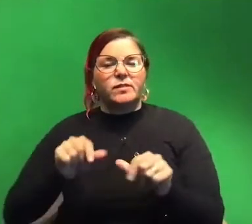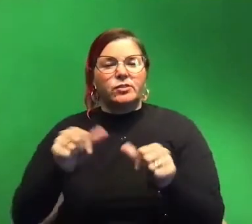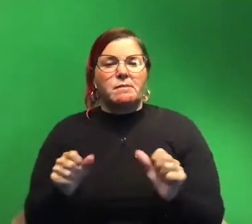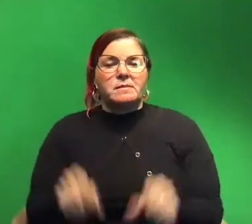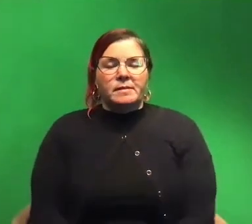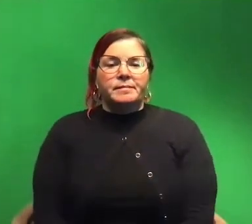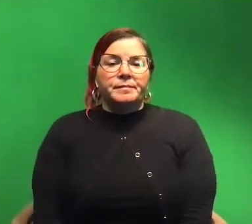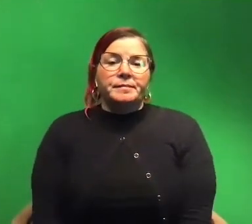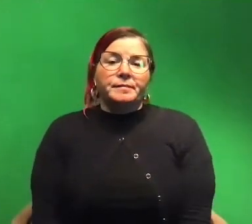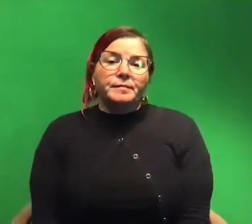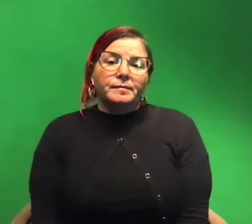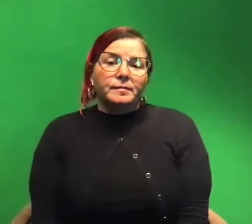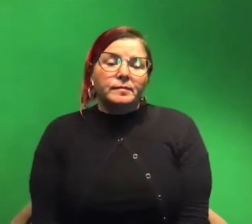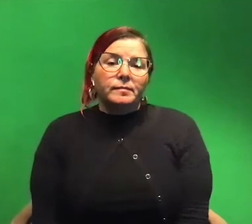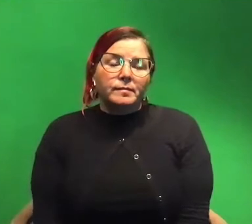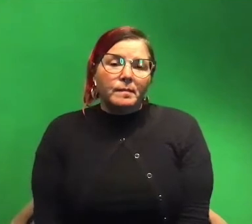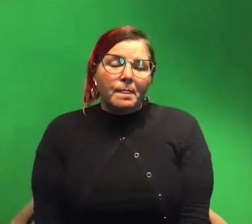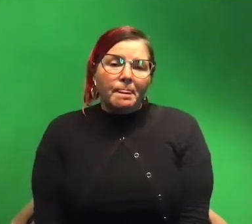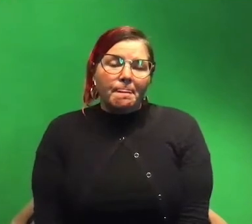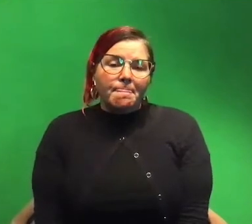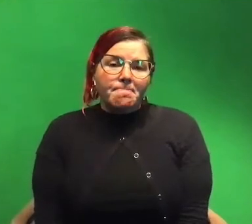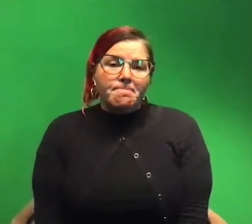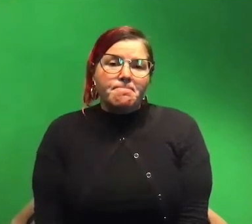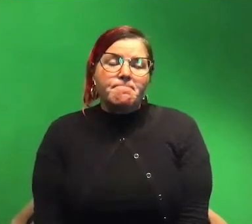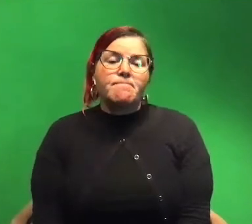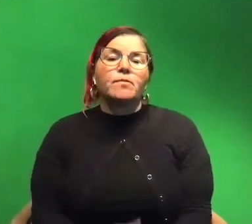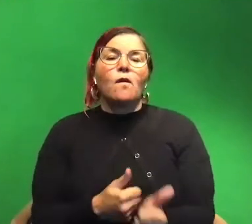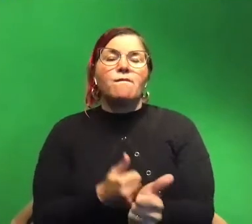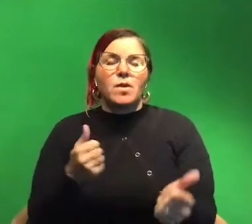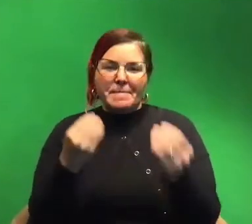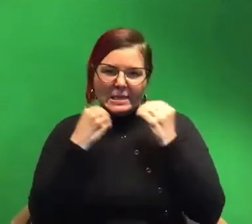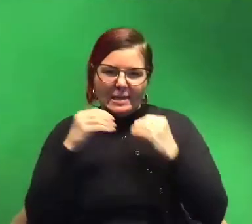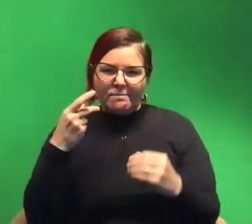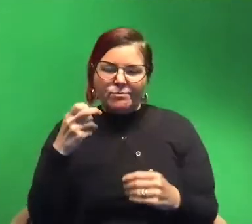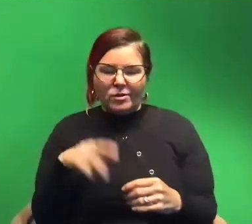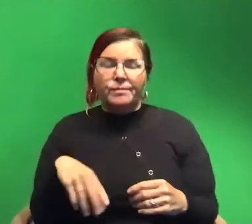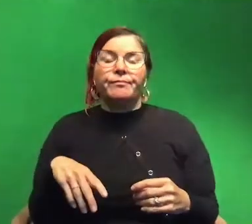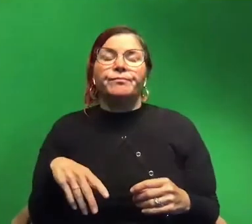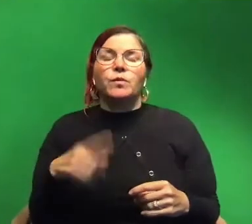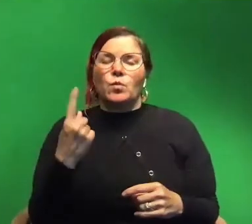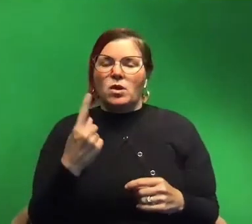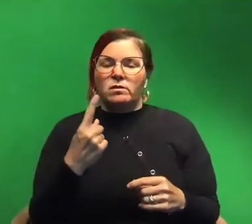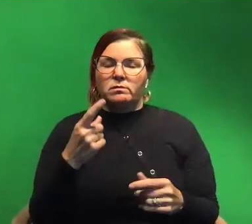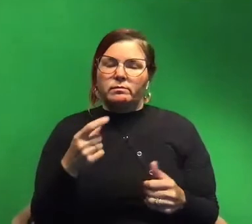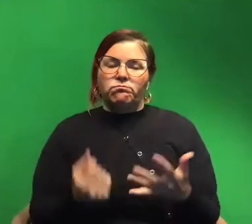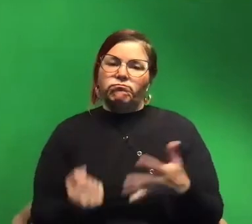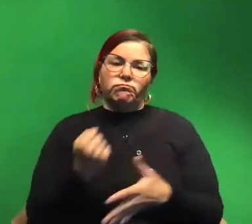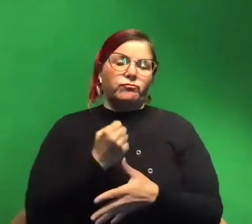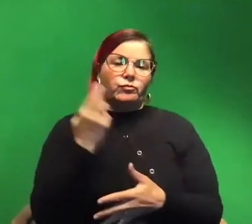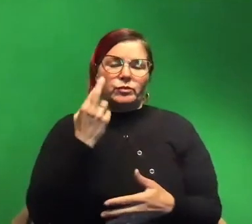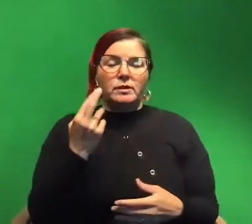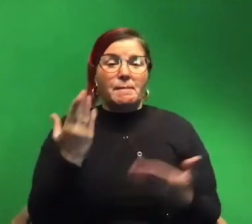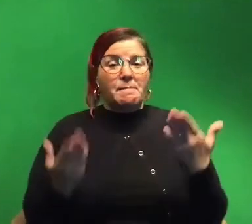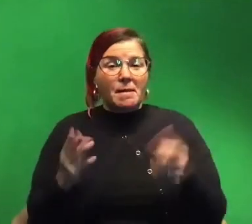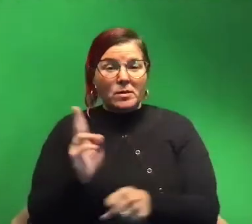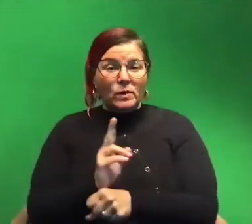make. Um so anti-predator behavior is the number one reason but then there is kind of just this idea that maybe they're using